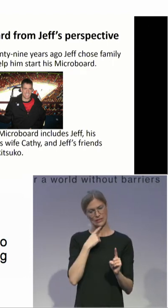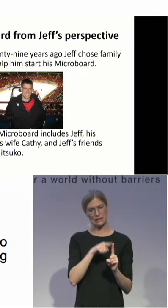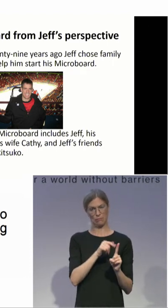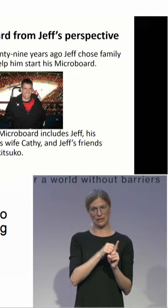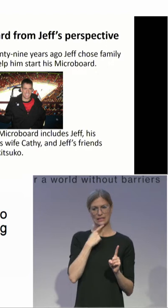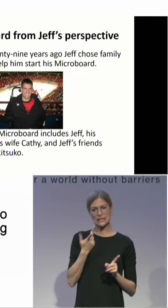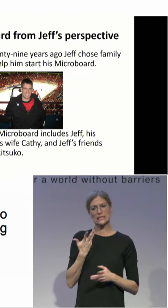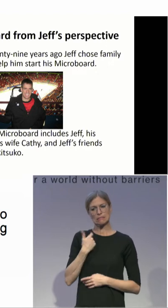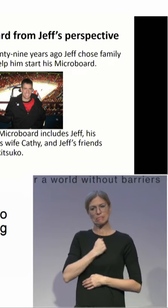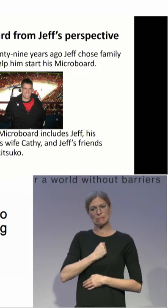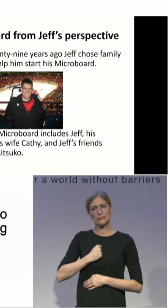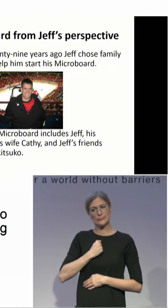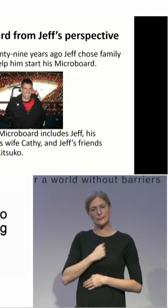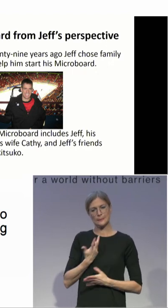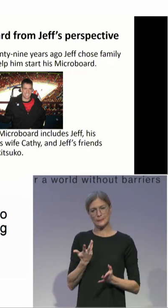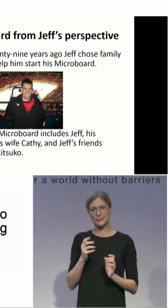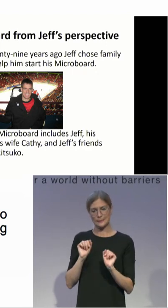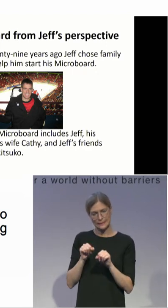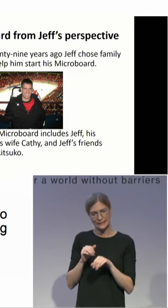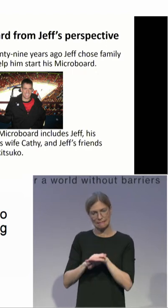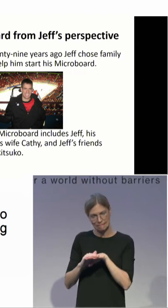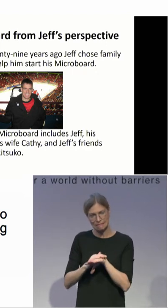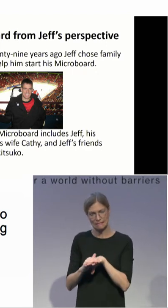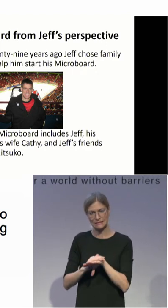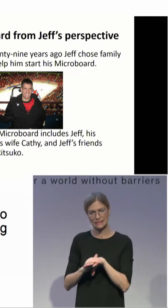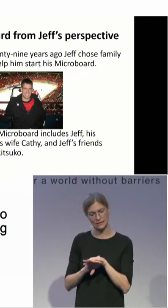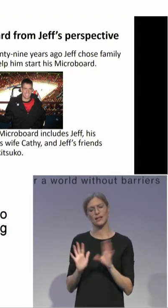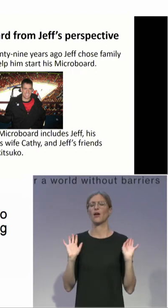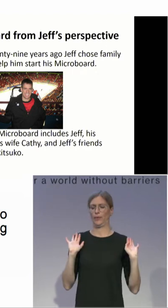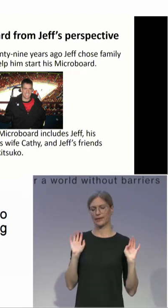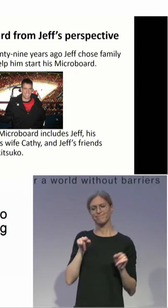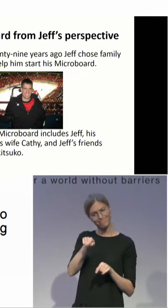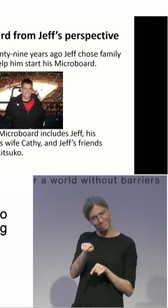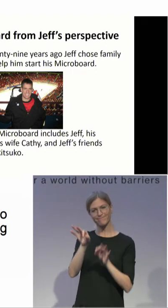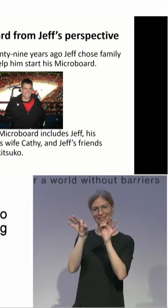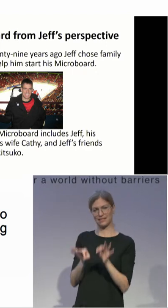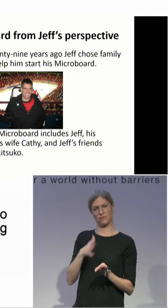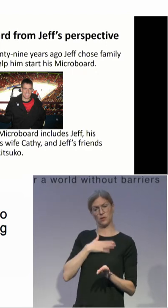does have the power, if he chooses to, to ask people to step down from his board because they're not listening to him.